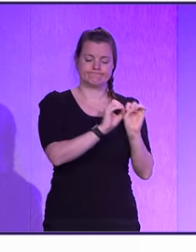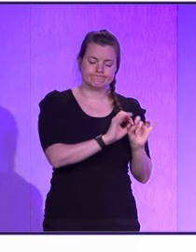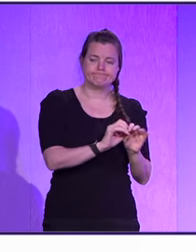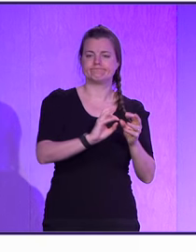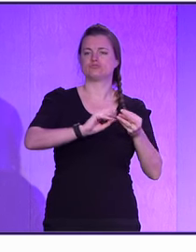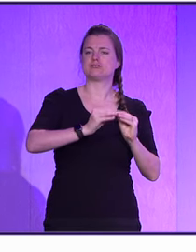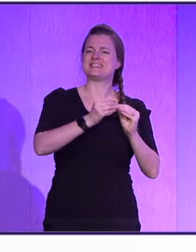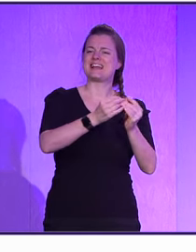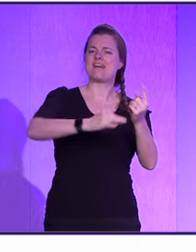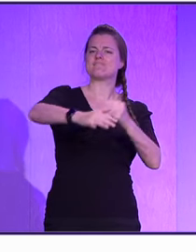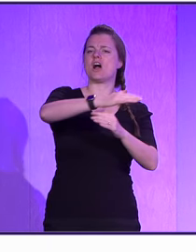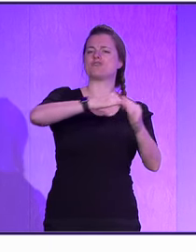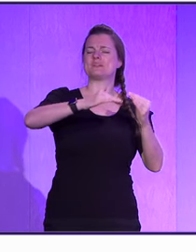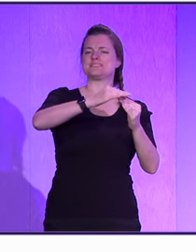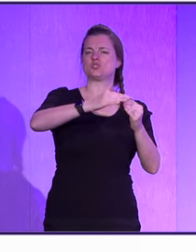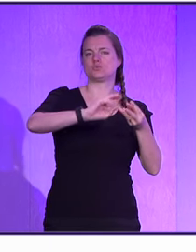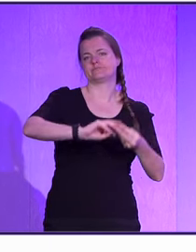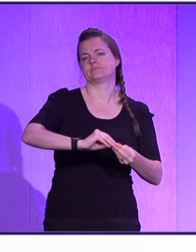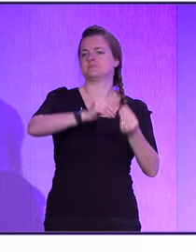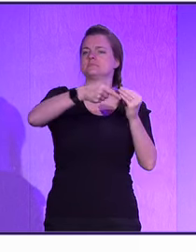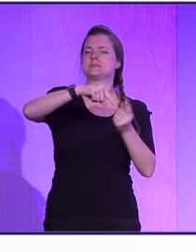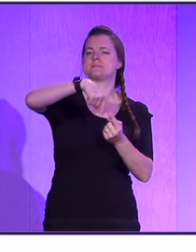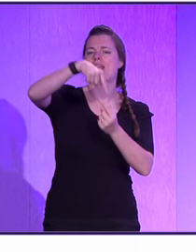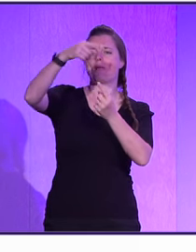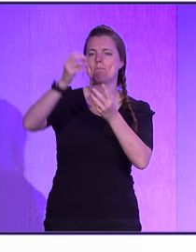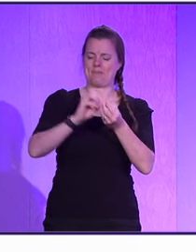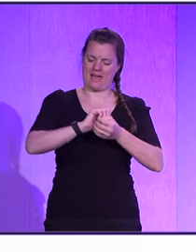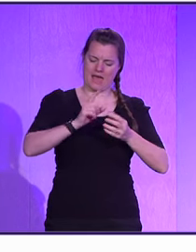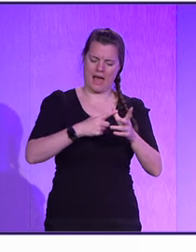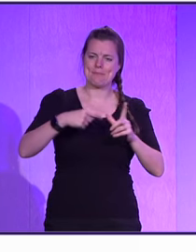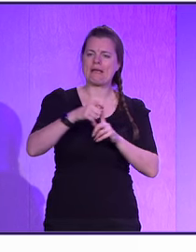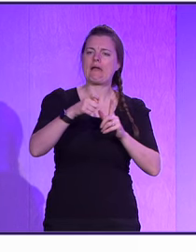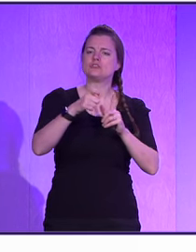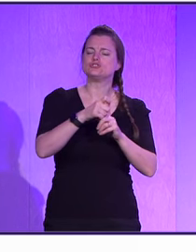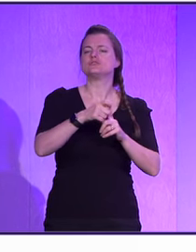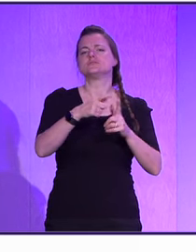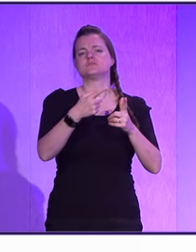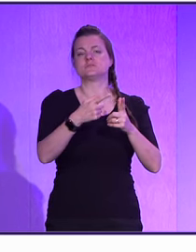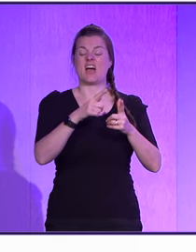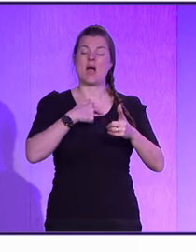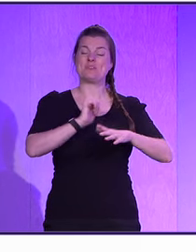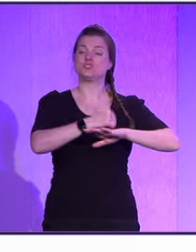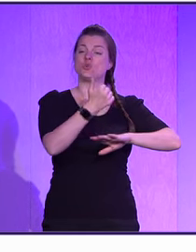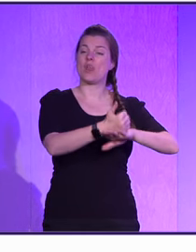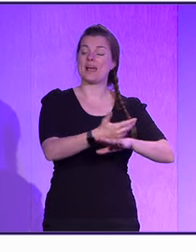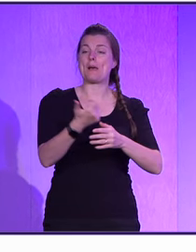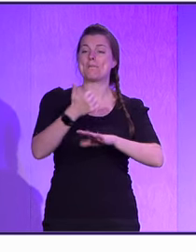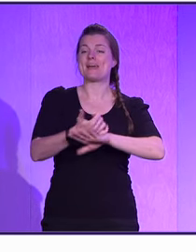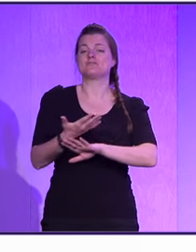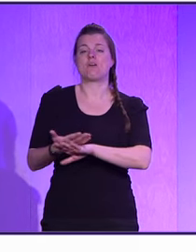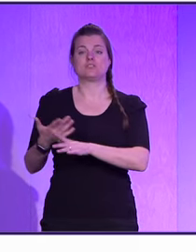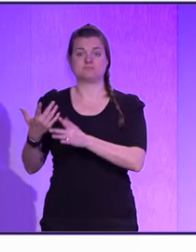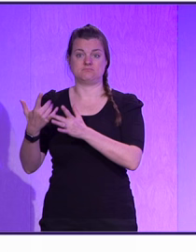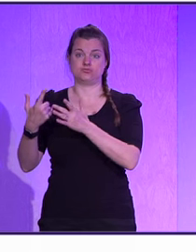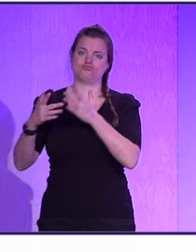creating the environment to spin up the Python application. I'm installing it to the requirements it gave